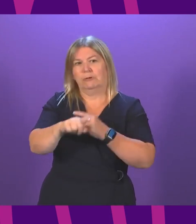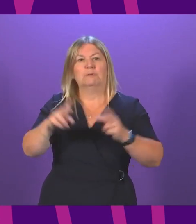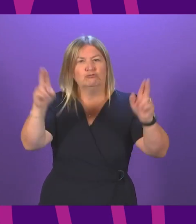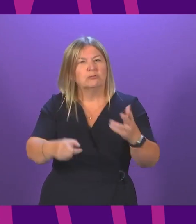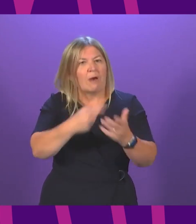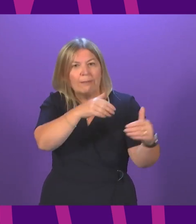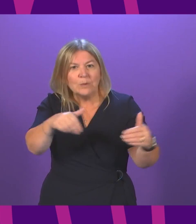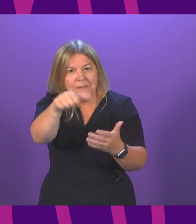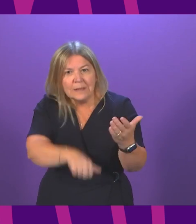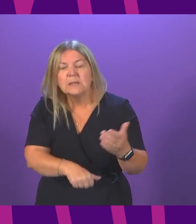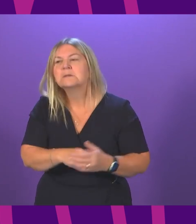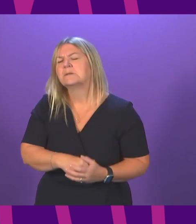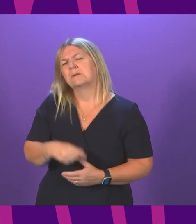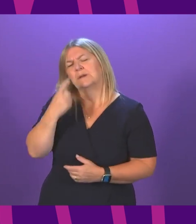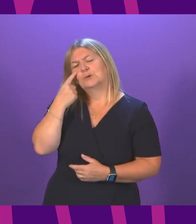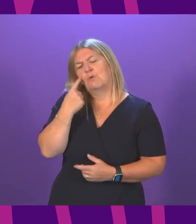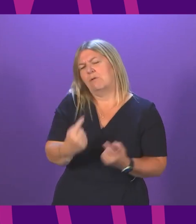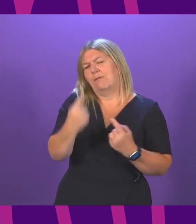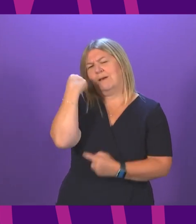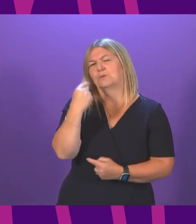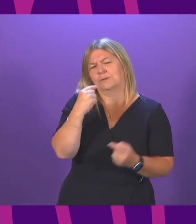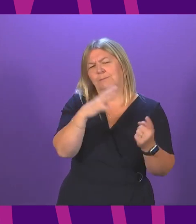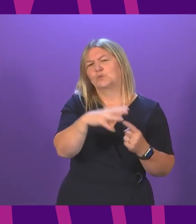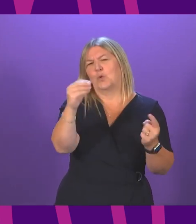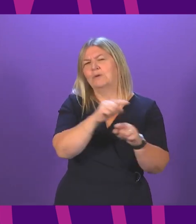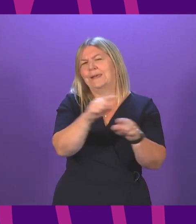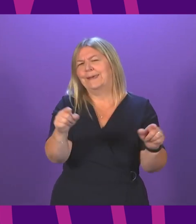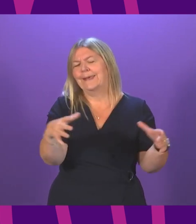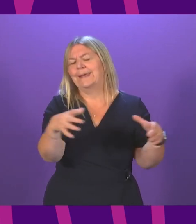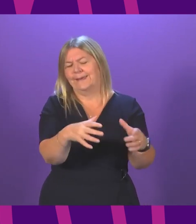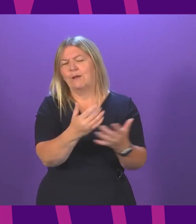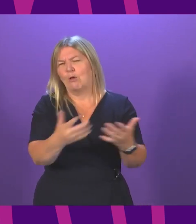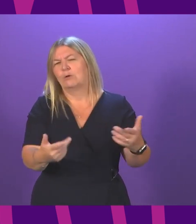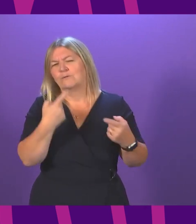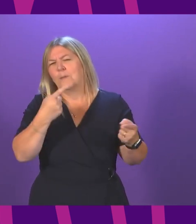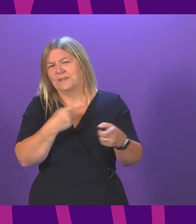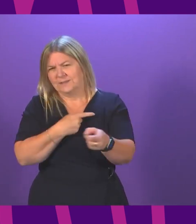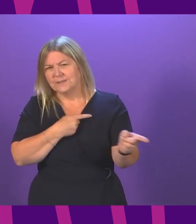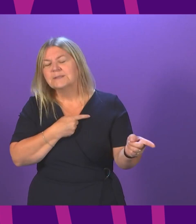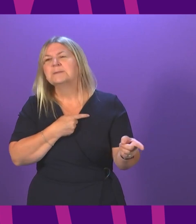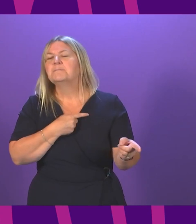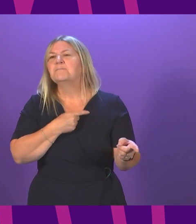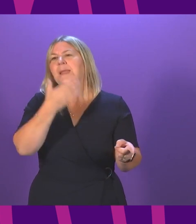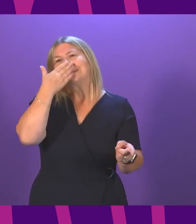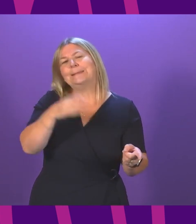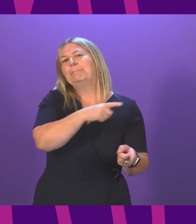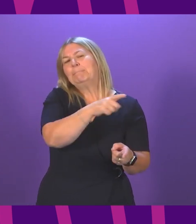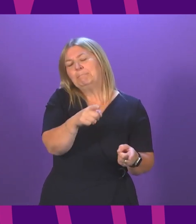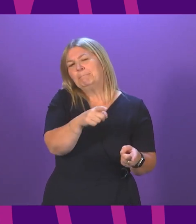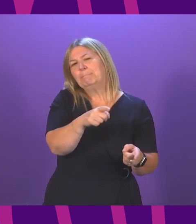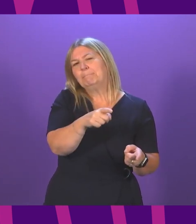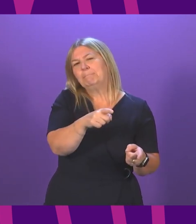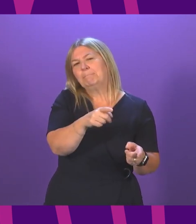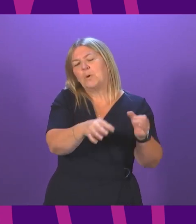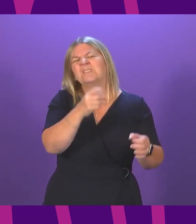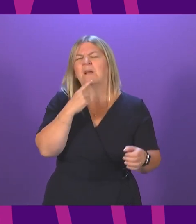spokespersons commenting on this last week, the day I think the recovery plan was published, she seemed to be saying that